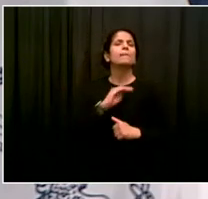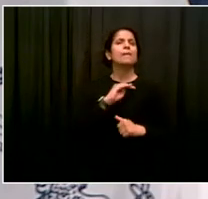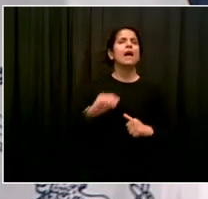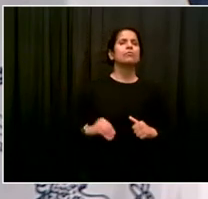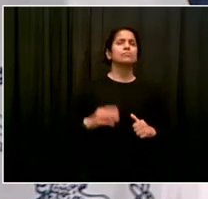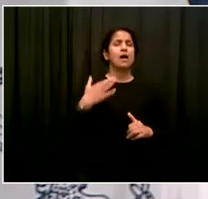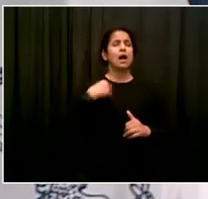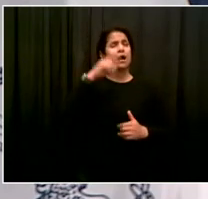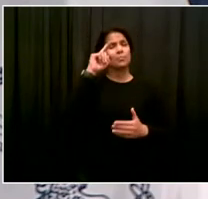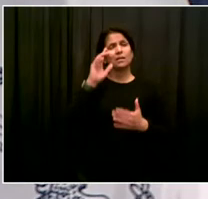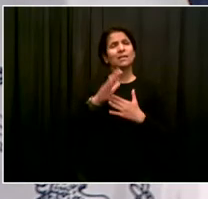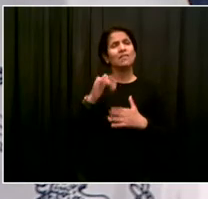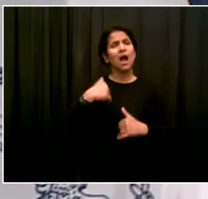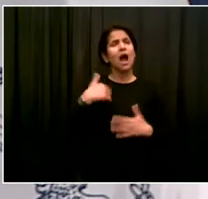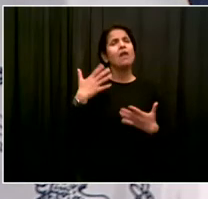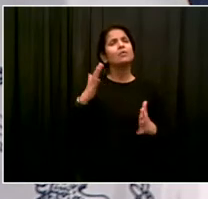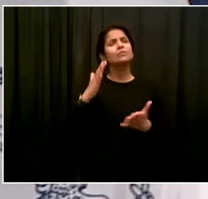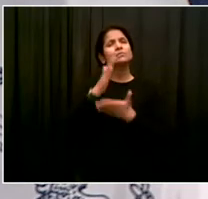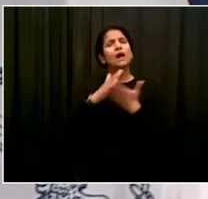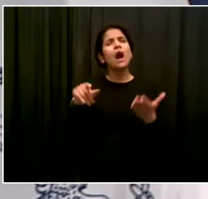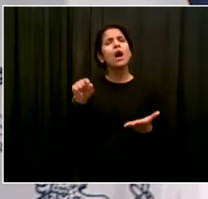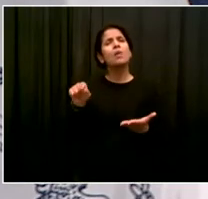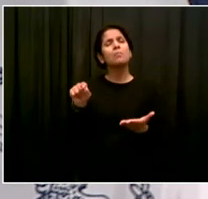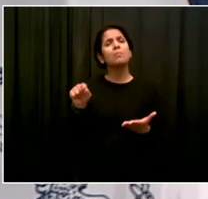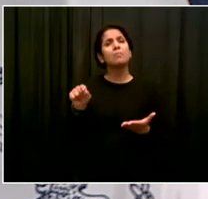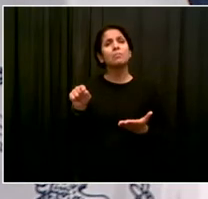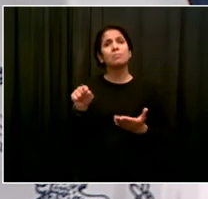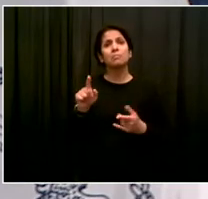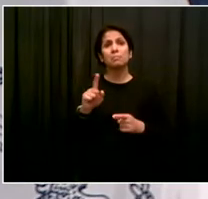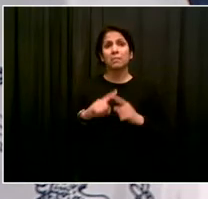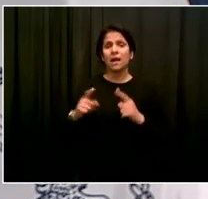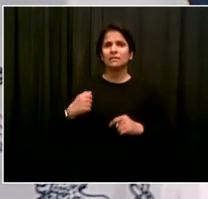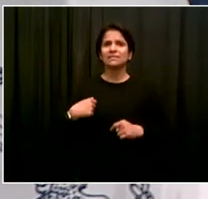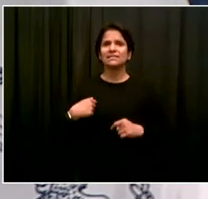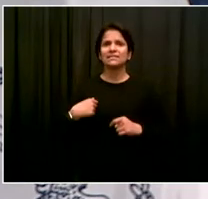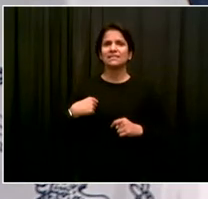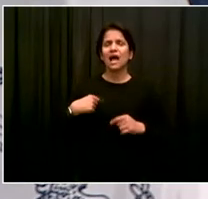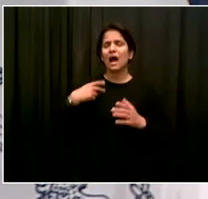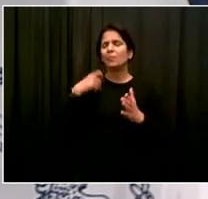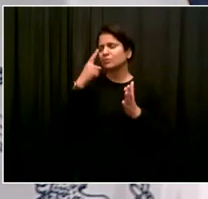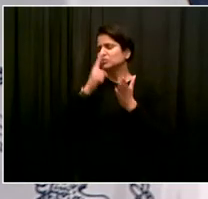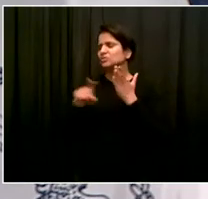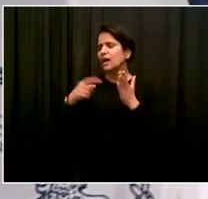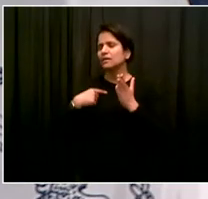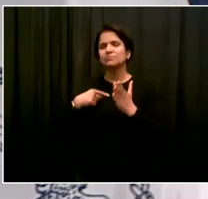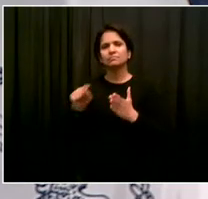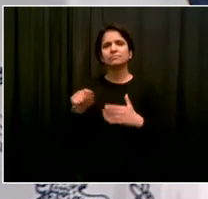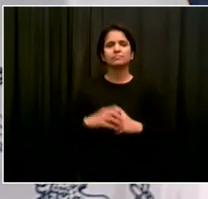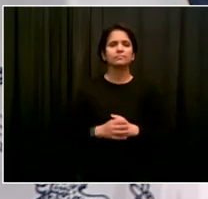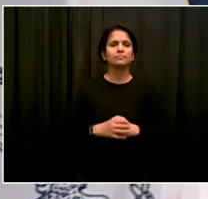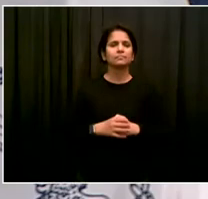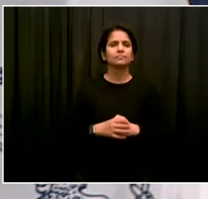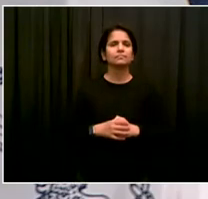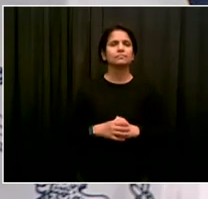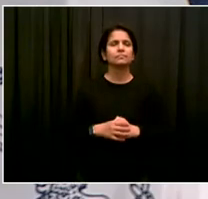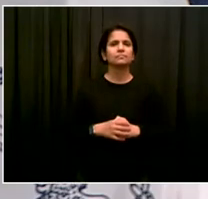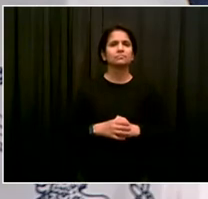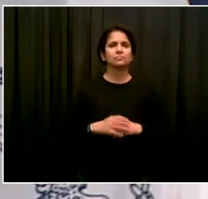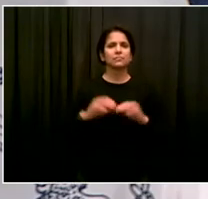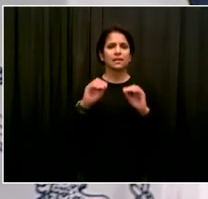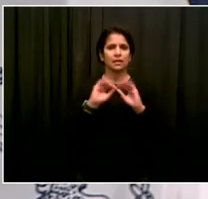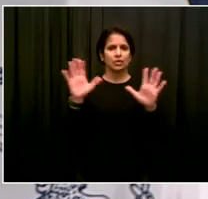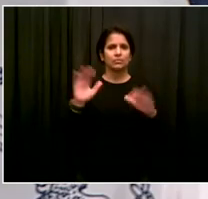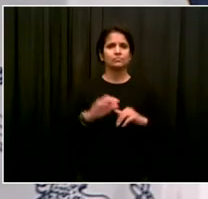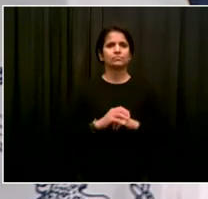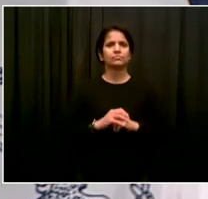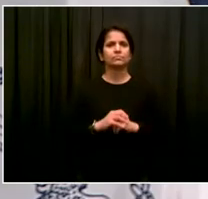Yoav, I just want to be clear. The last point you said about putting your thumb on the scale, there were multiple levels